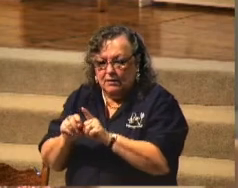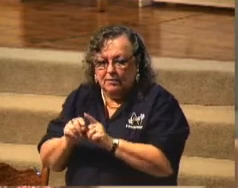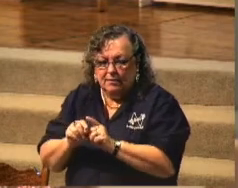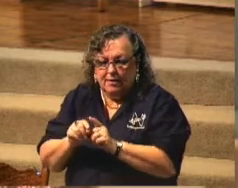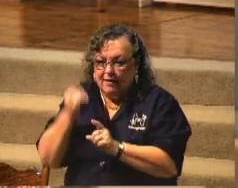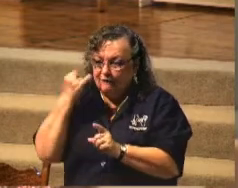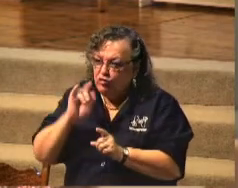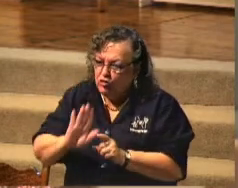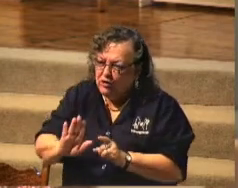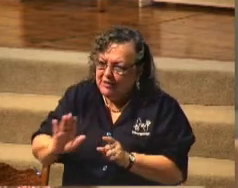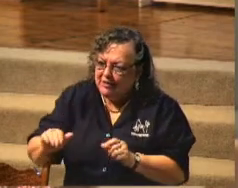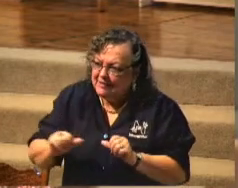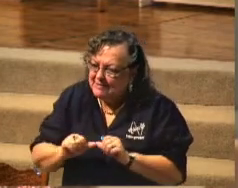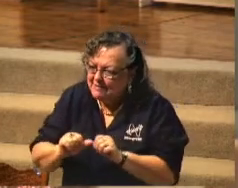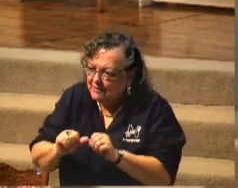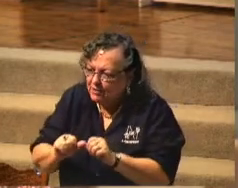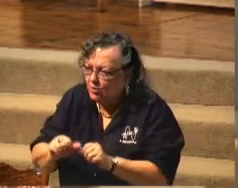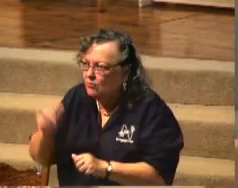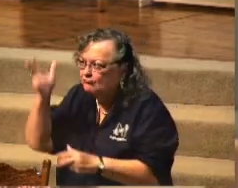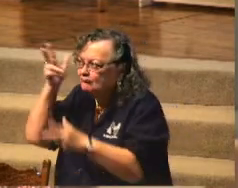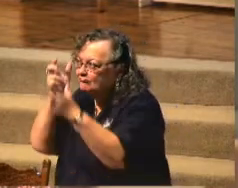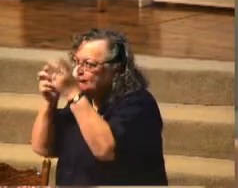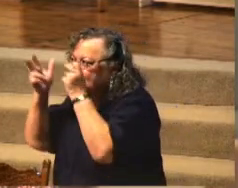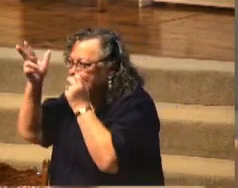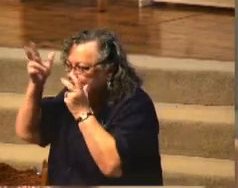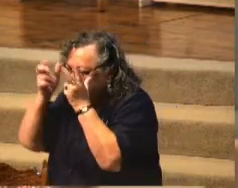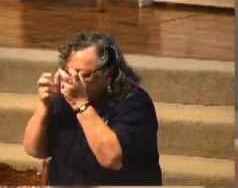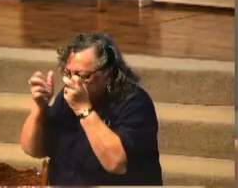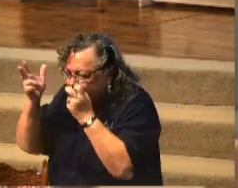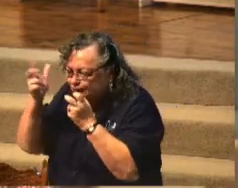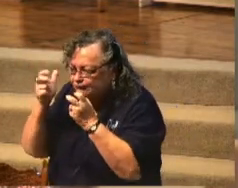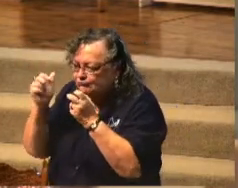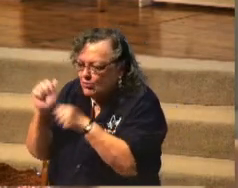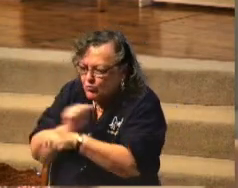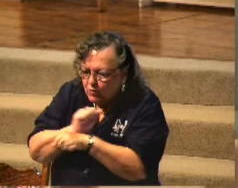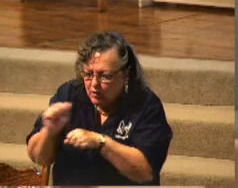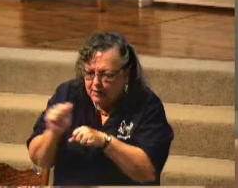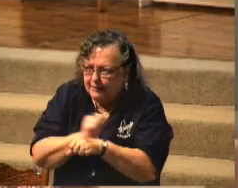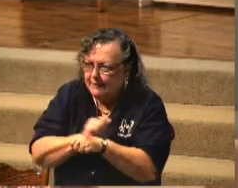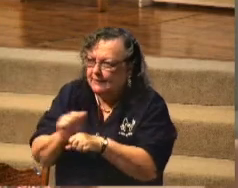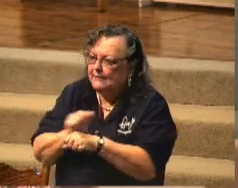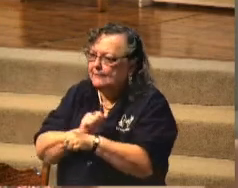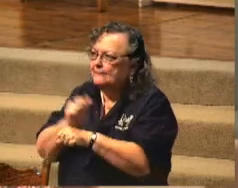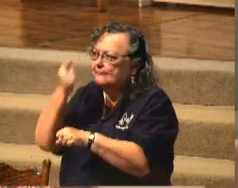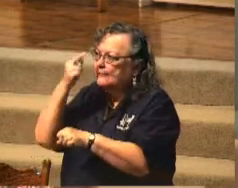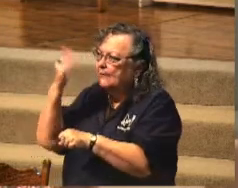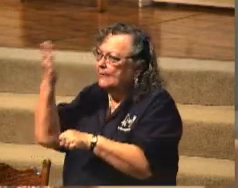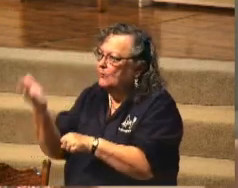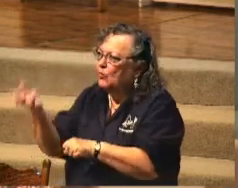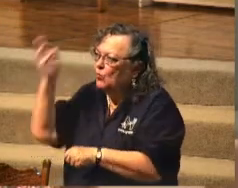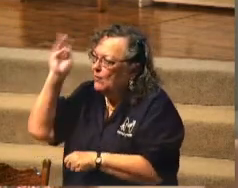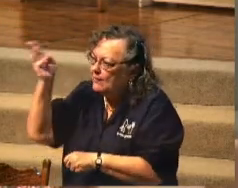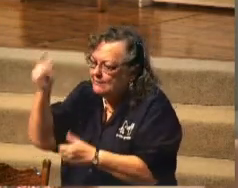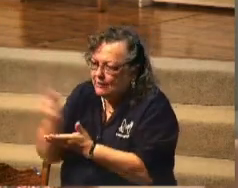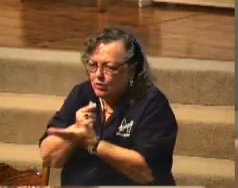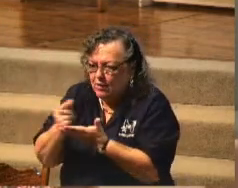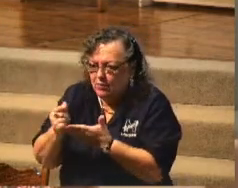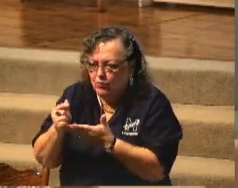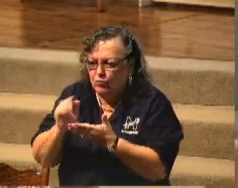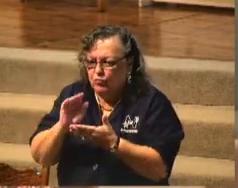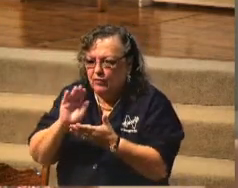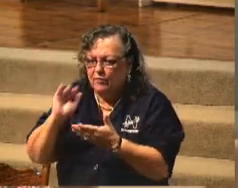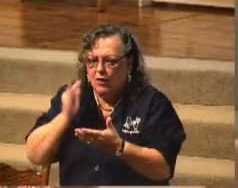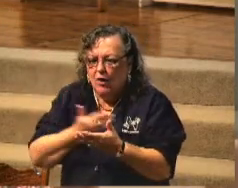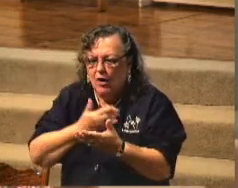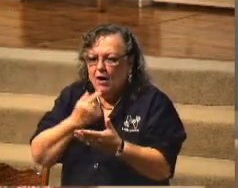continue listening to Him, laboring for Him, if you're going to witness the gospel with our lips and our life, if you're going to